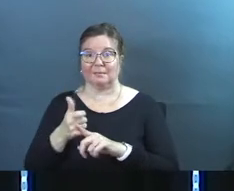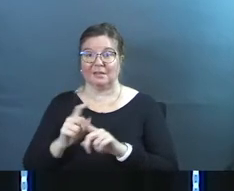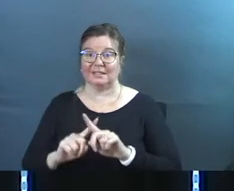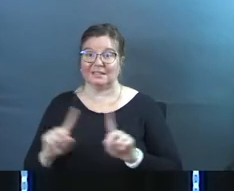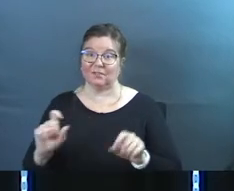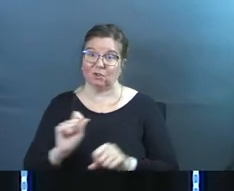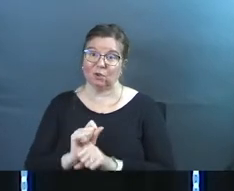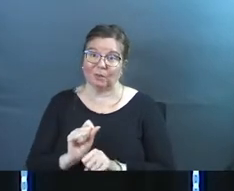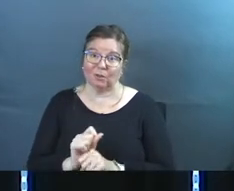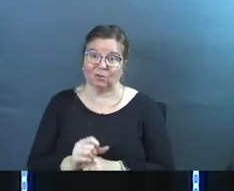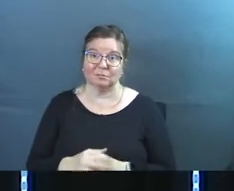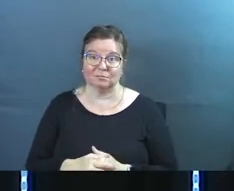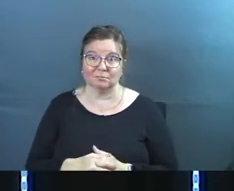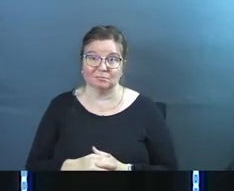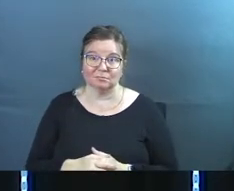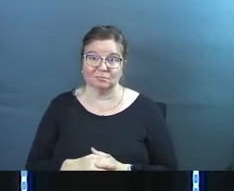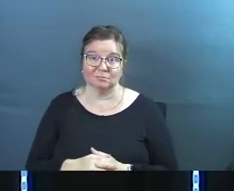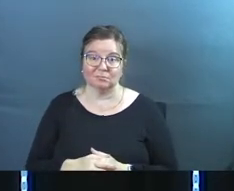career